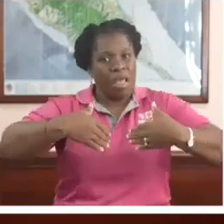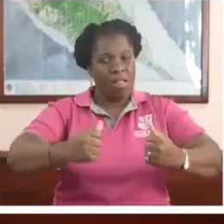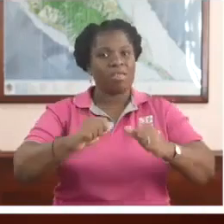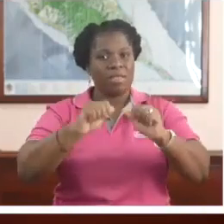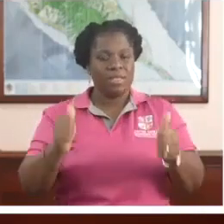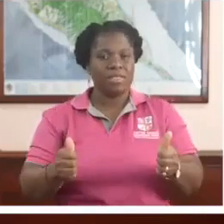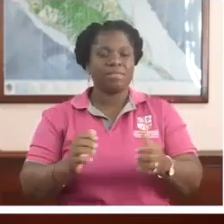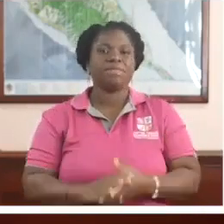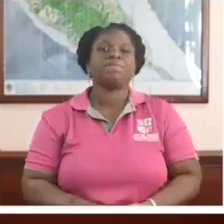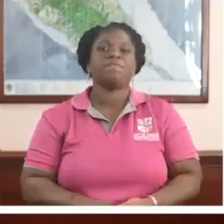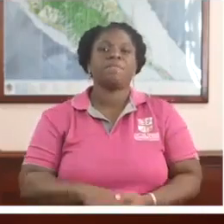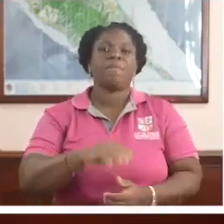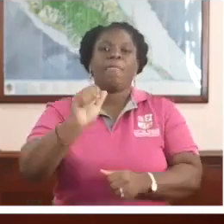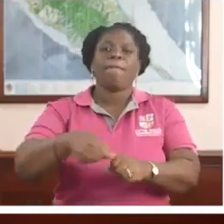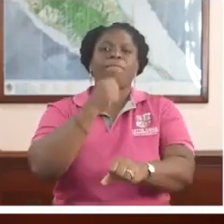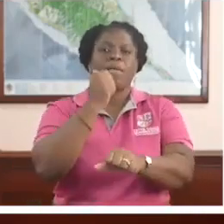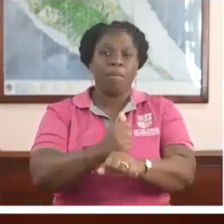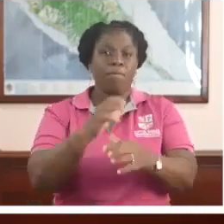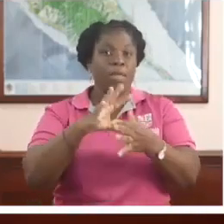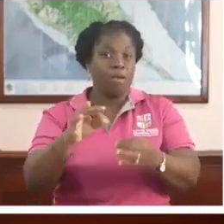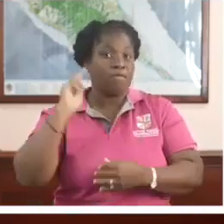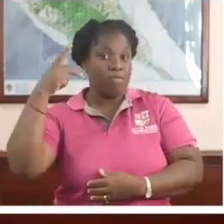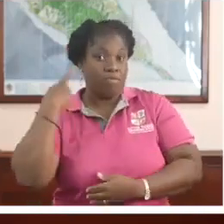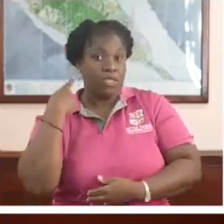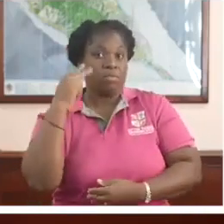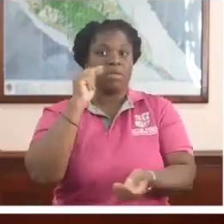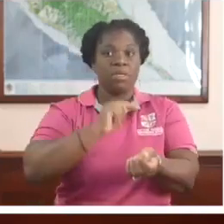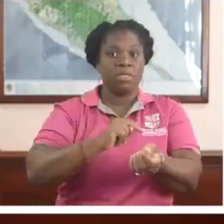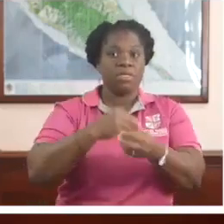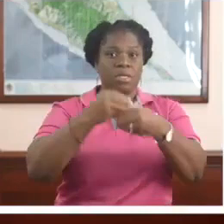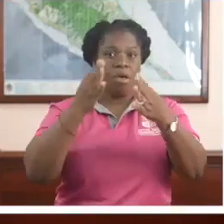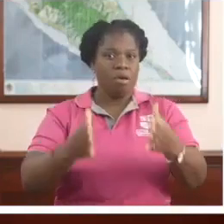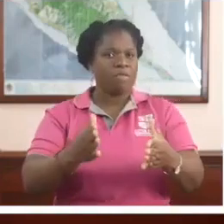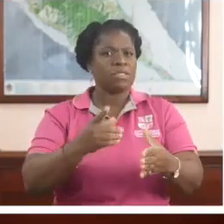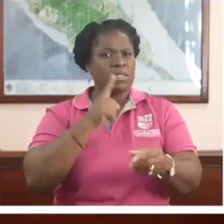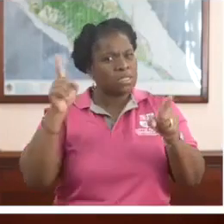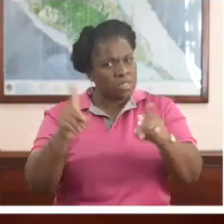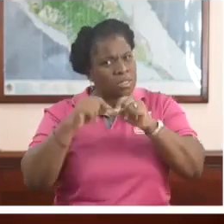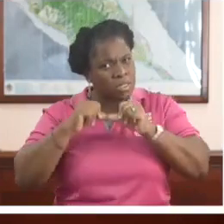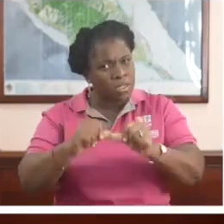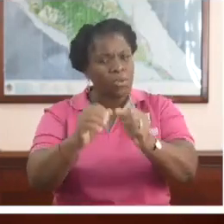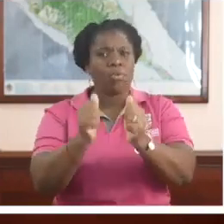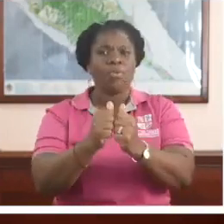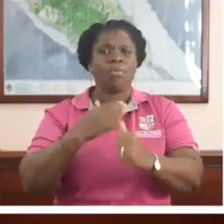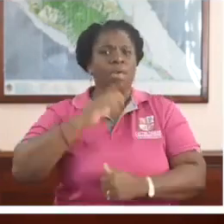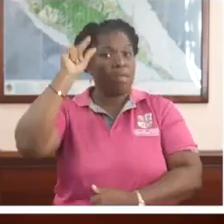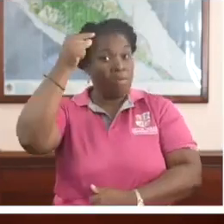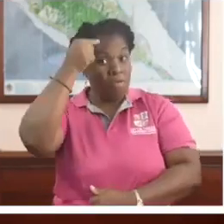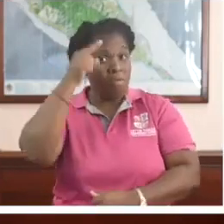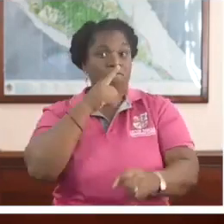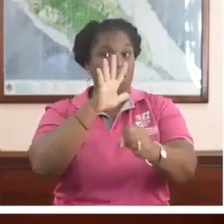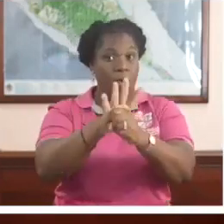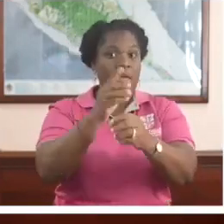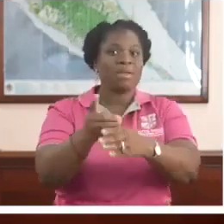the health care system. The appointment of the principal nursing officer is consistent with my government's commitment to